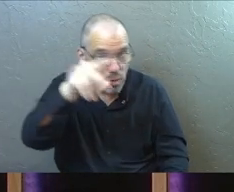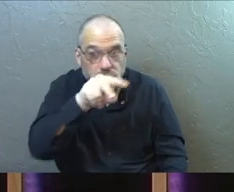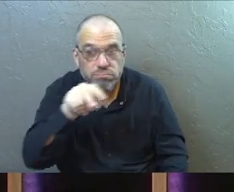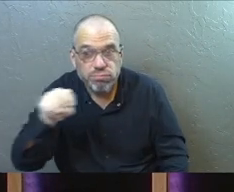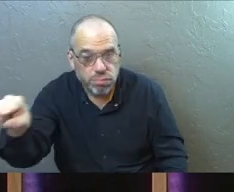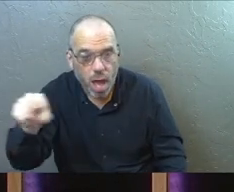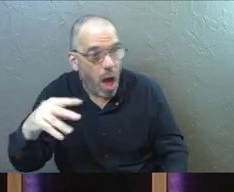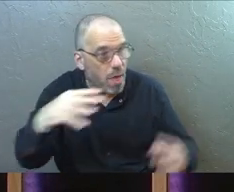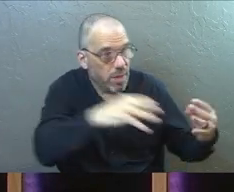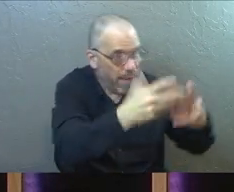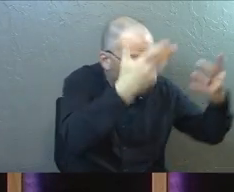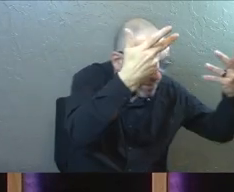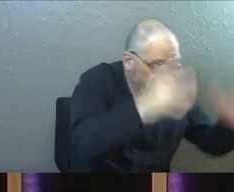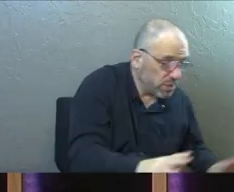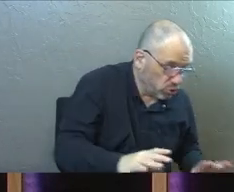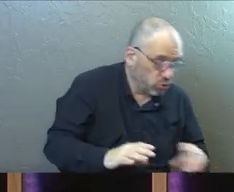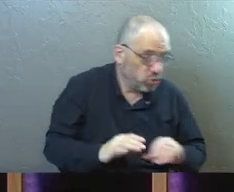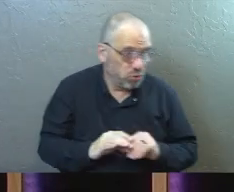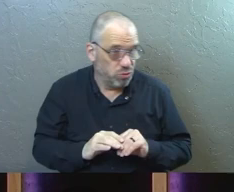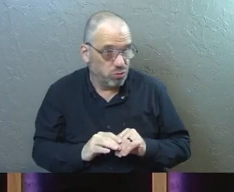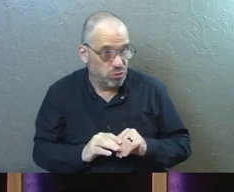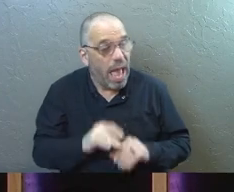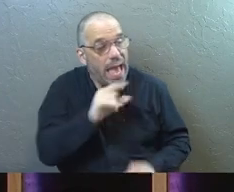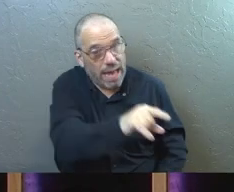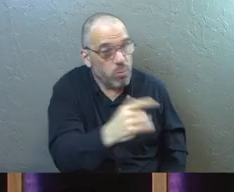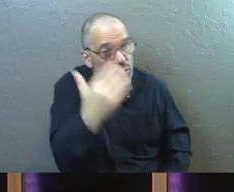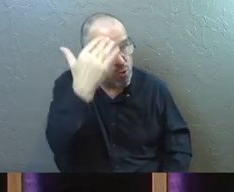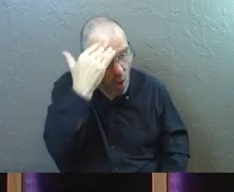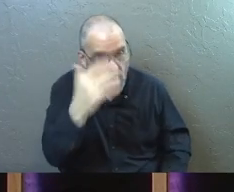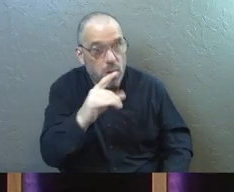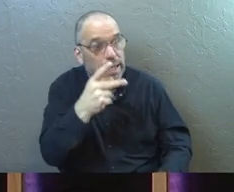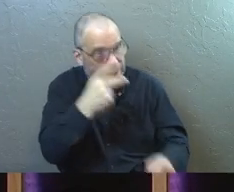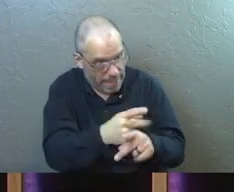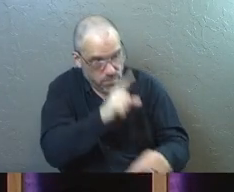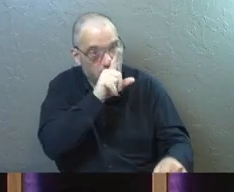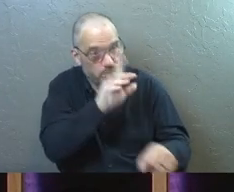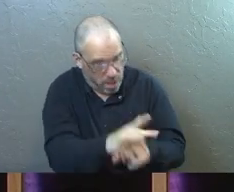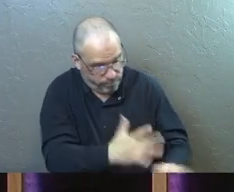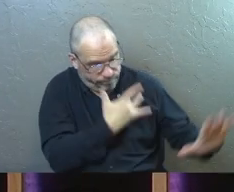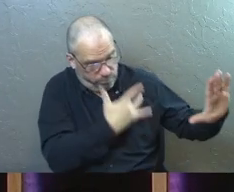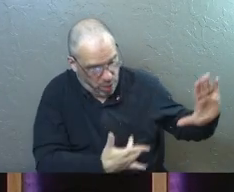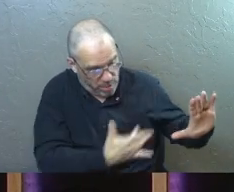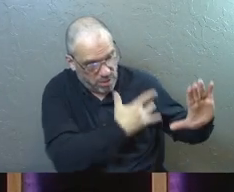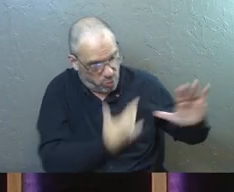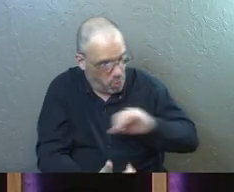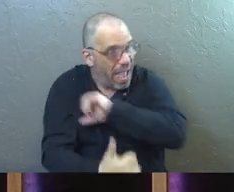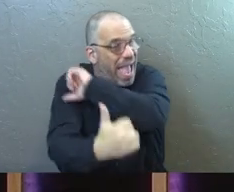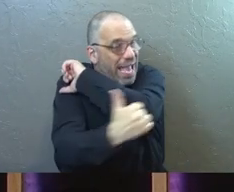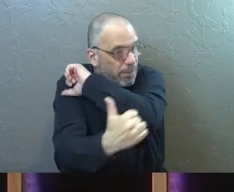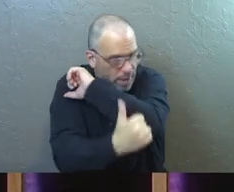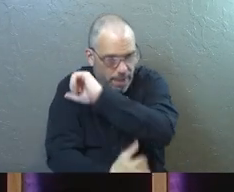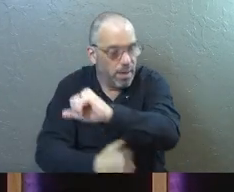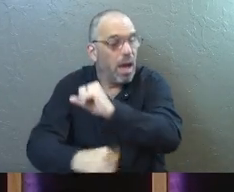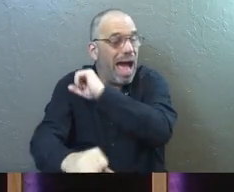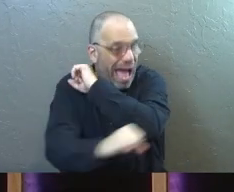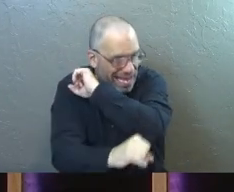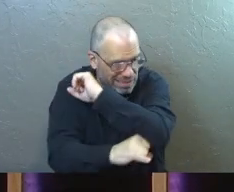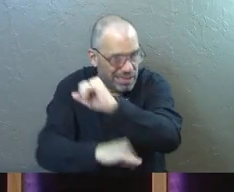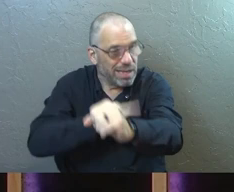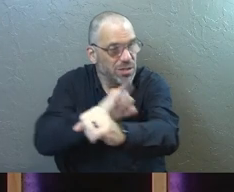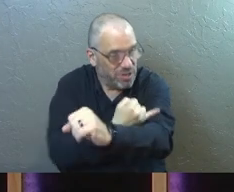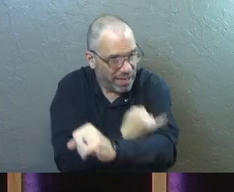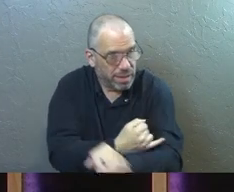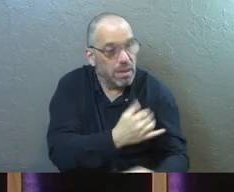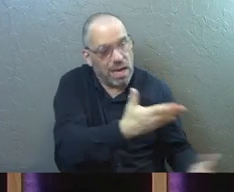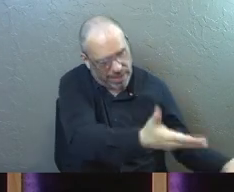Because the battle is won. And I want you to know that I'm fulfilling all the promises that I made to Abraham. And God sits there and shows him